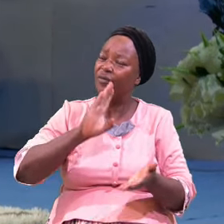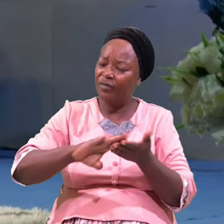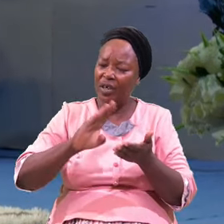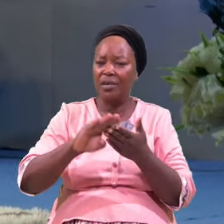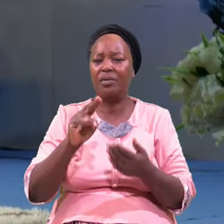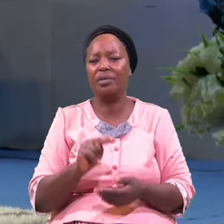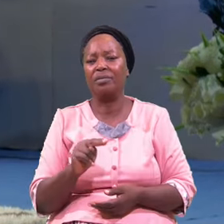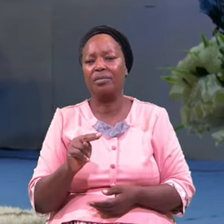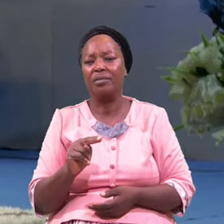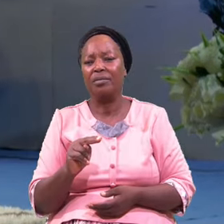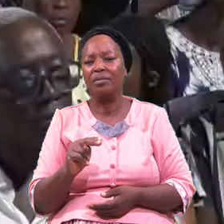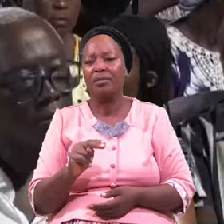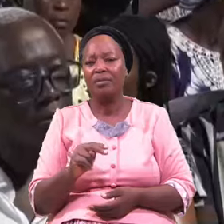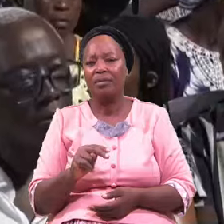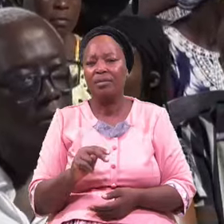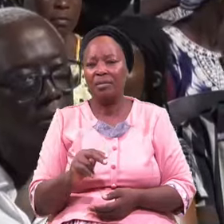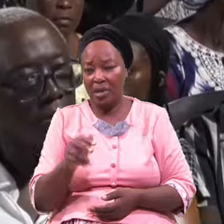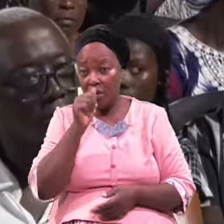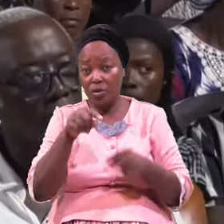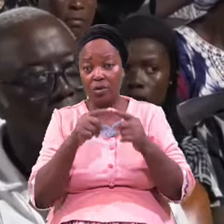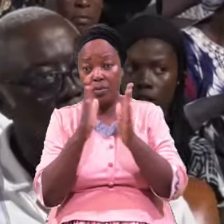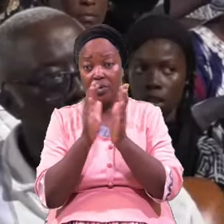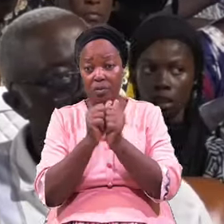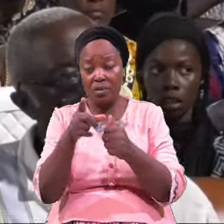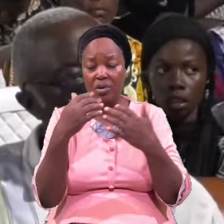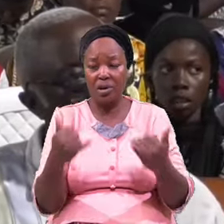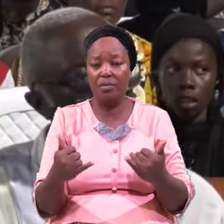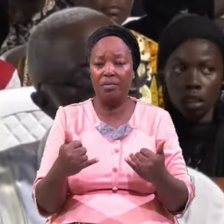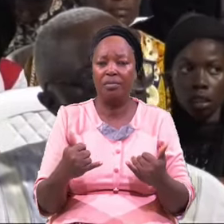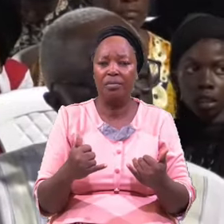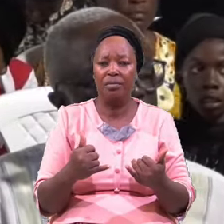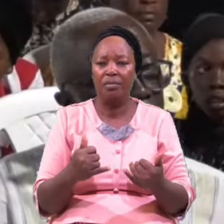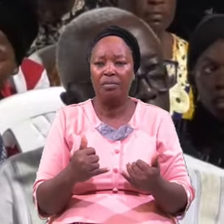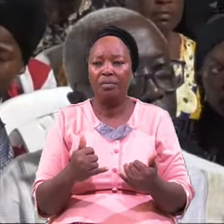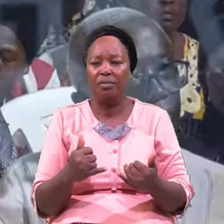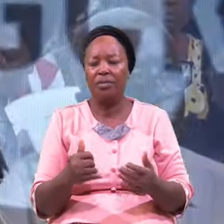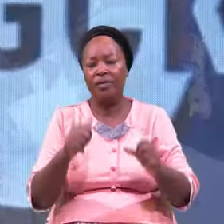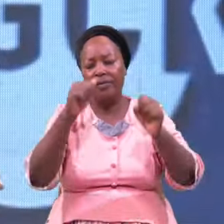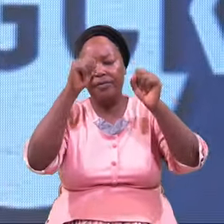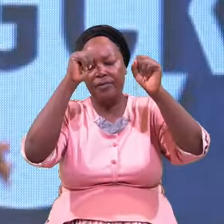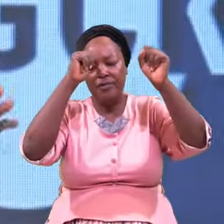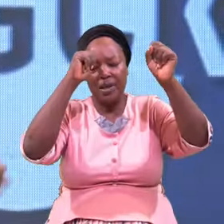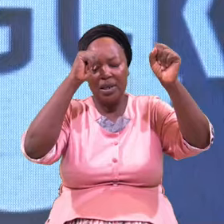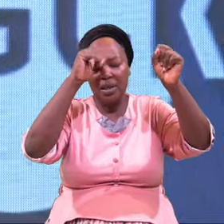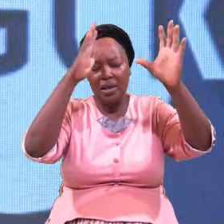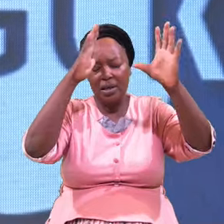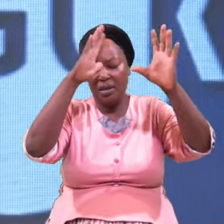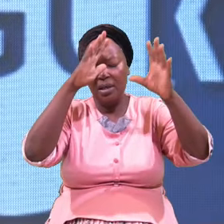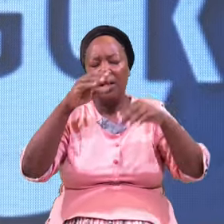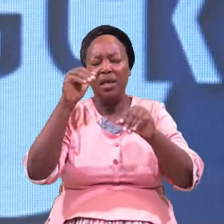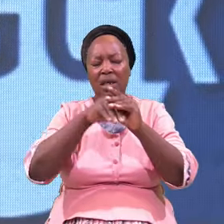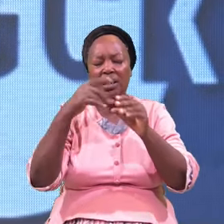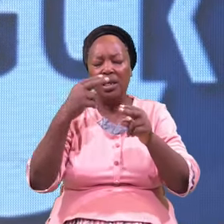I Am Going To Pray What You Now Father In The Name Of